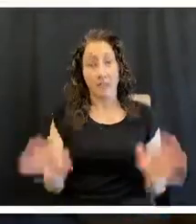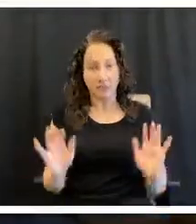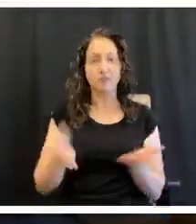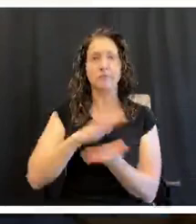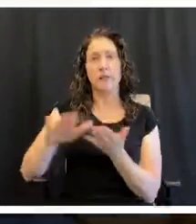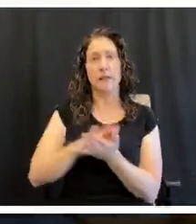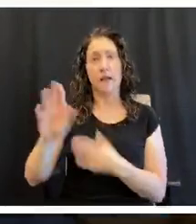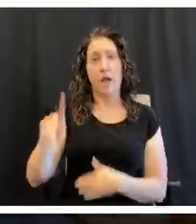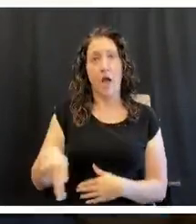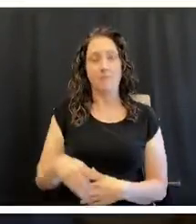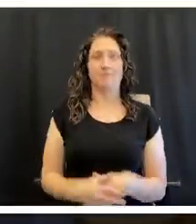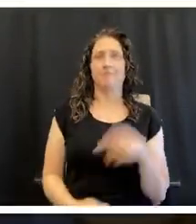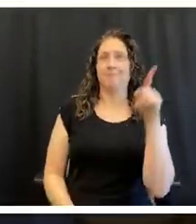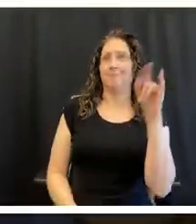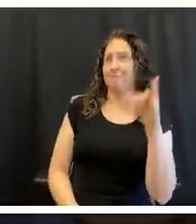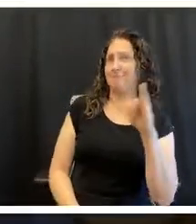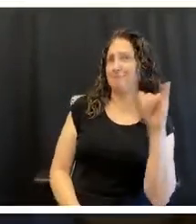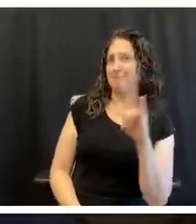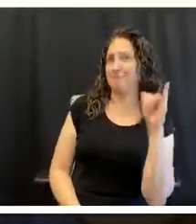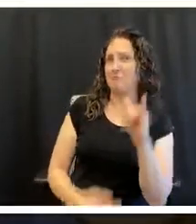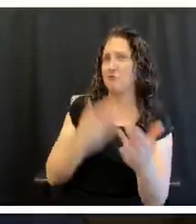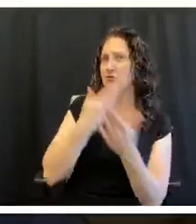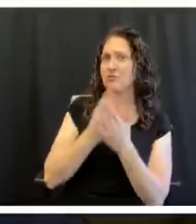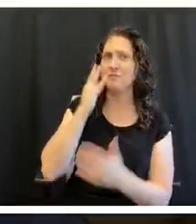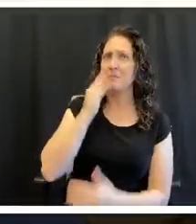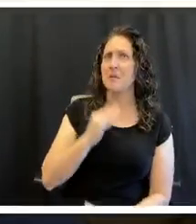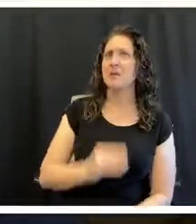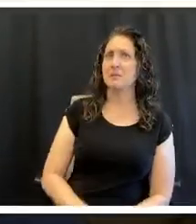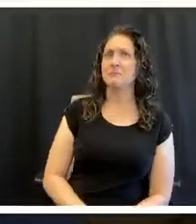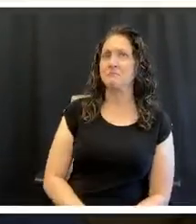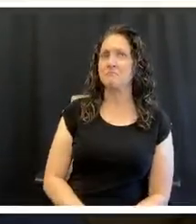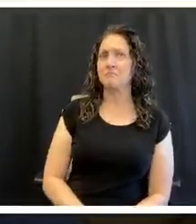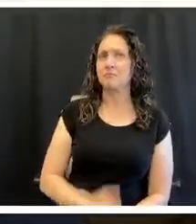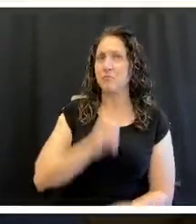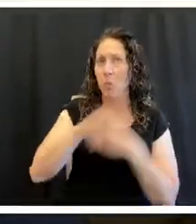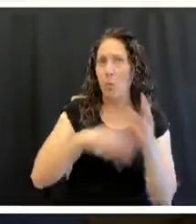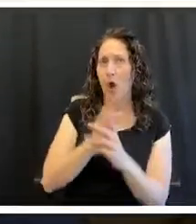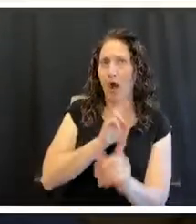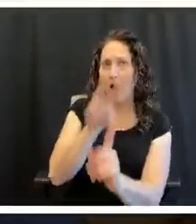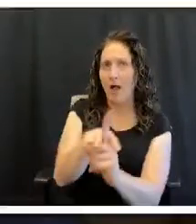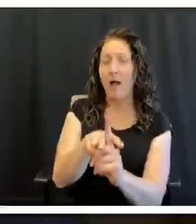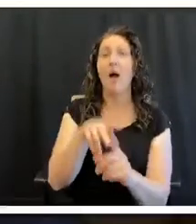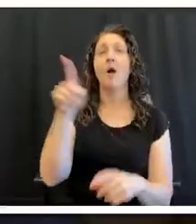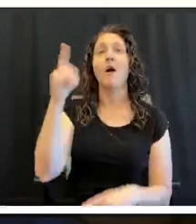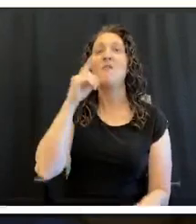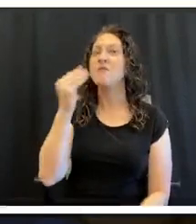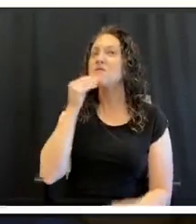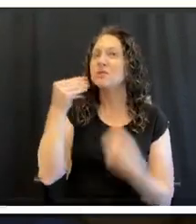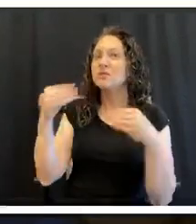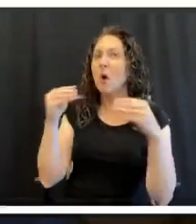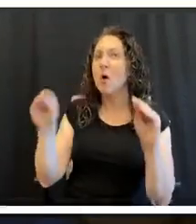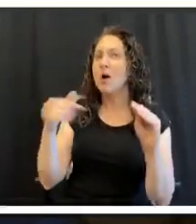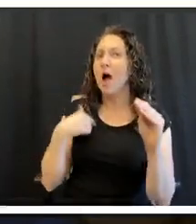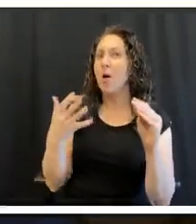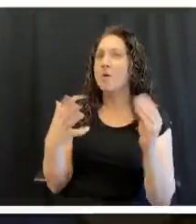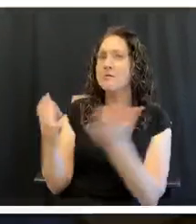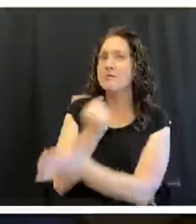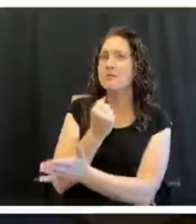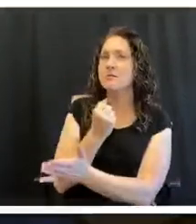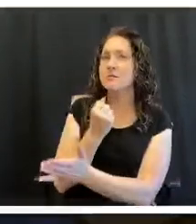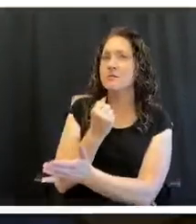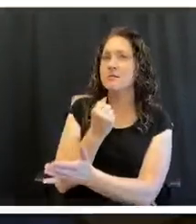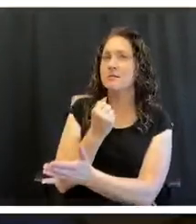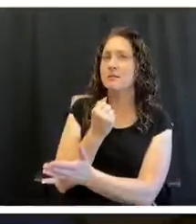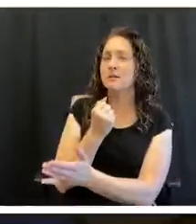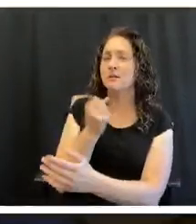Very good practical experience. And speaking of grocery store, that's kind of what I want to talk about. Can you save